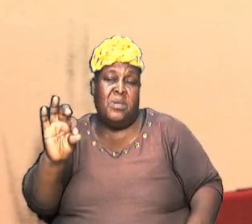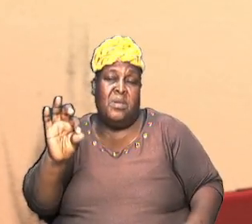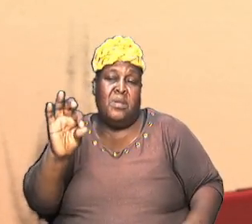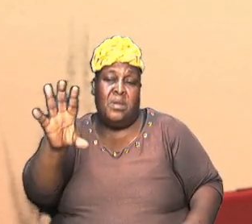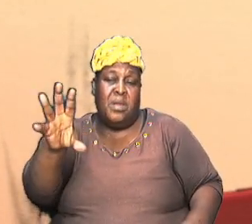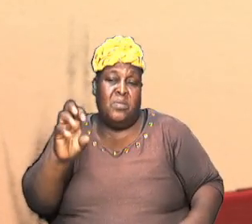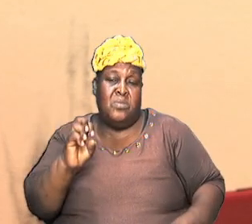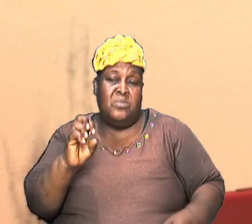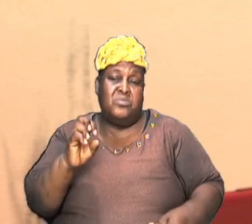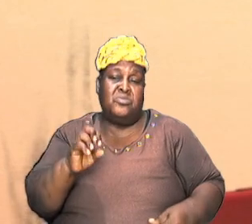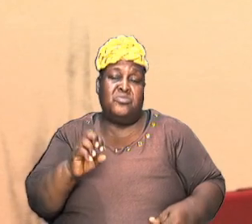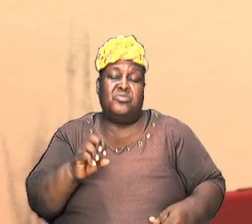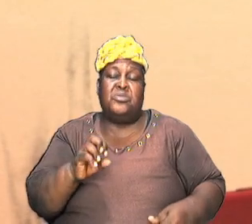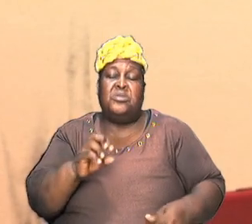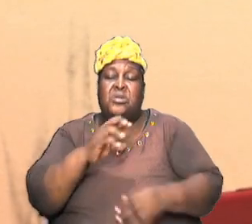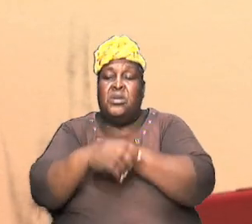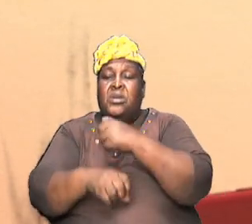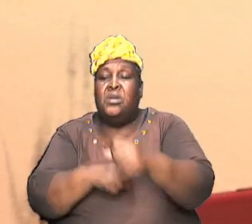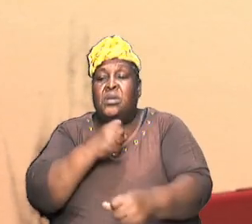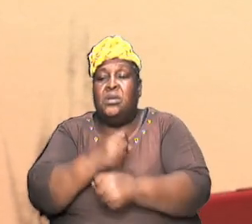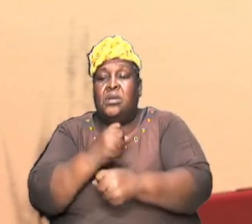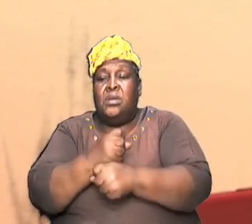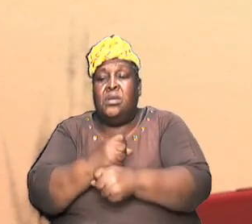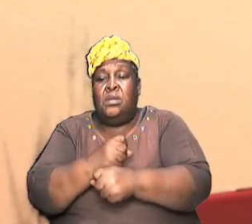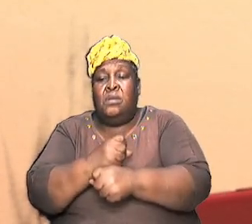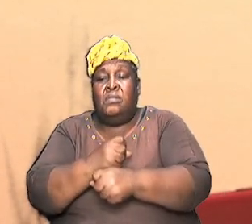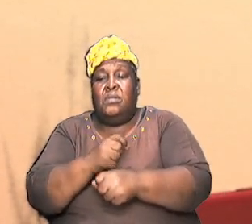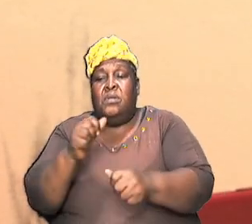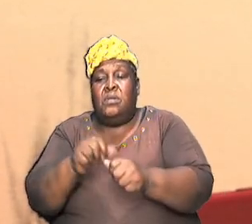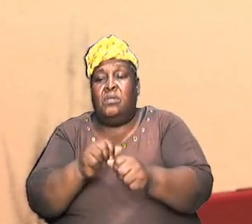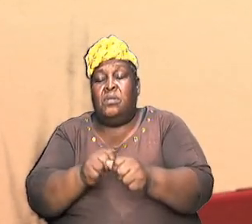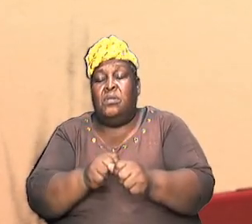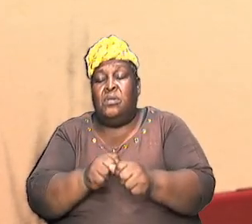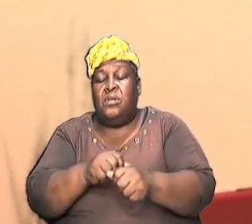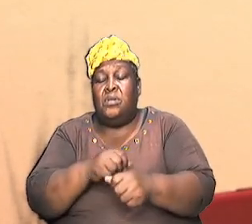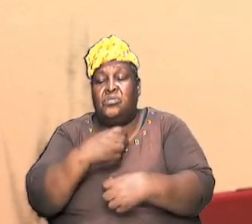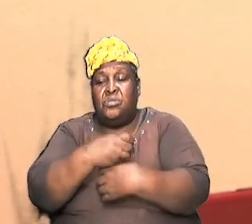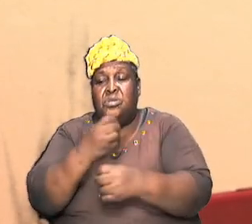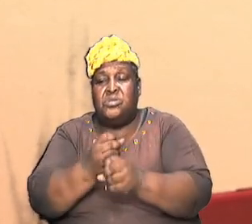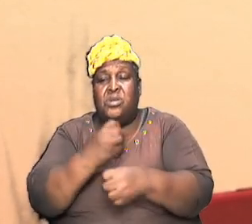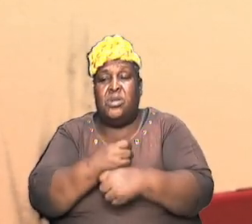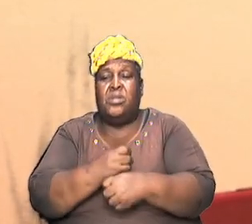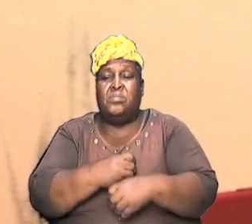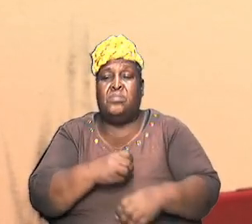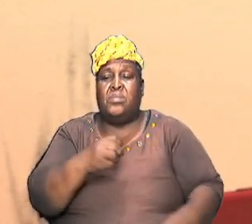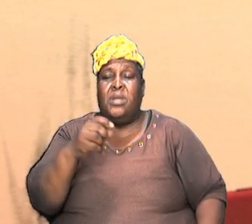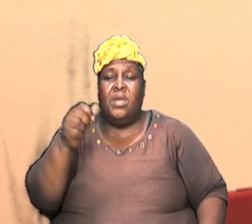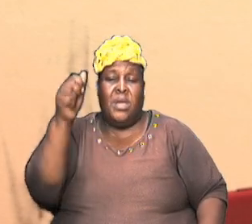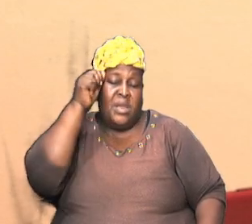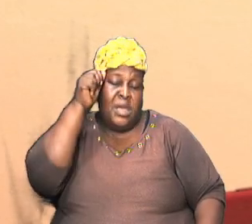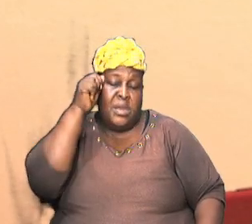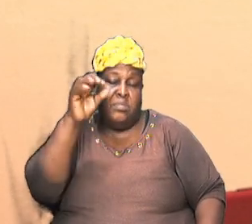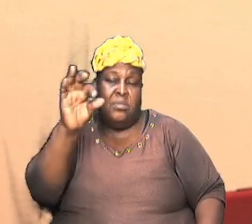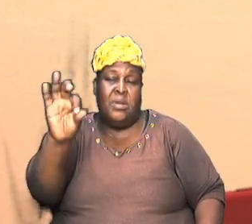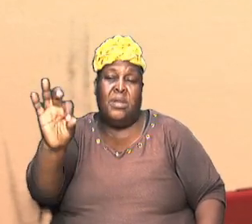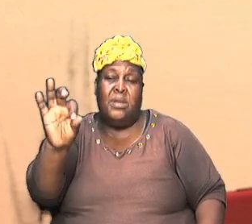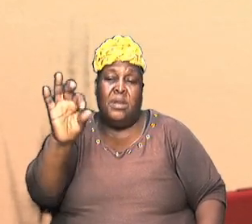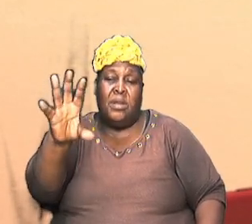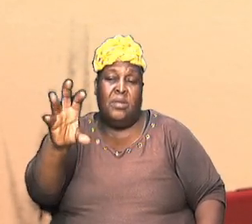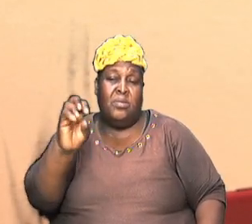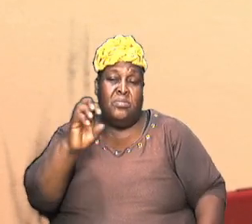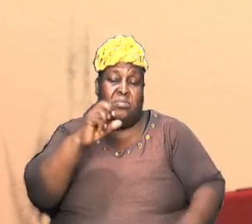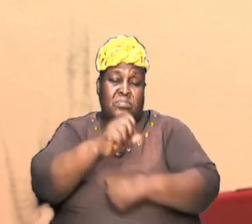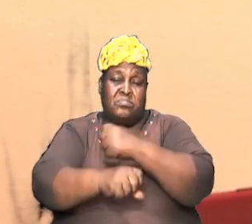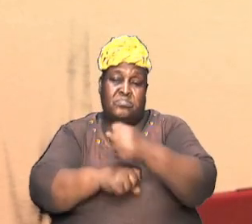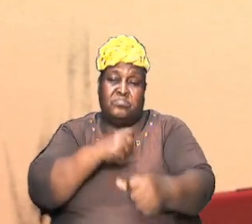then if each year in creation was a million years you see and Adam was 900 years he was living 900 and